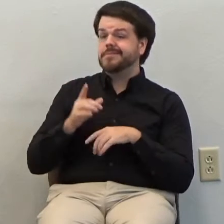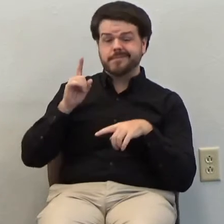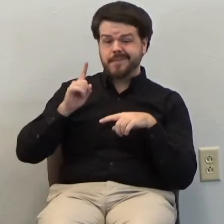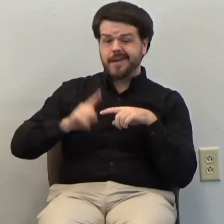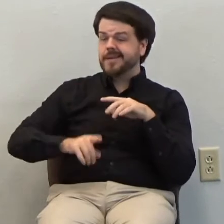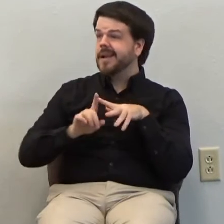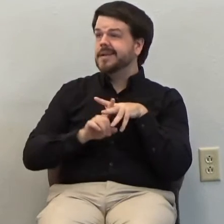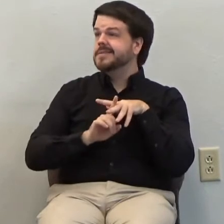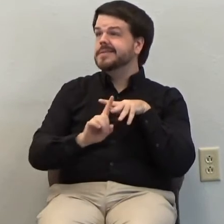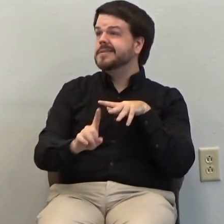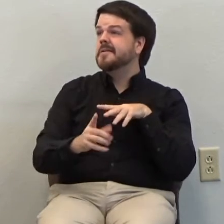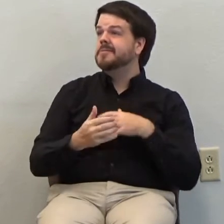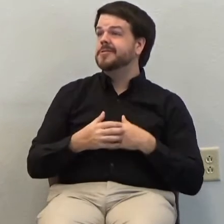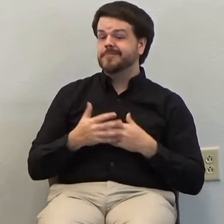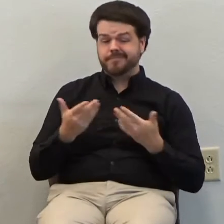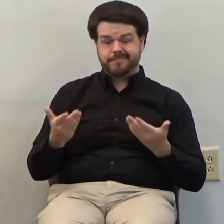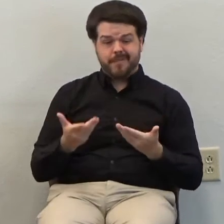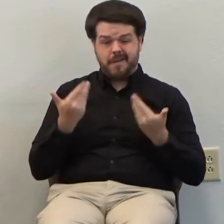So I bow